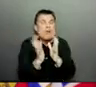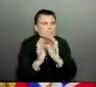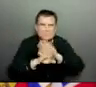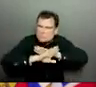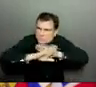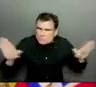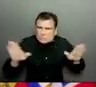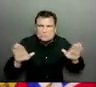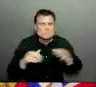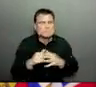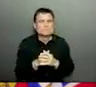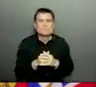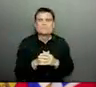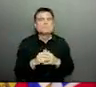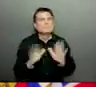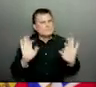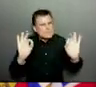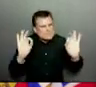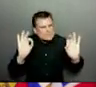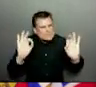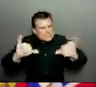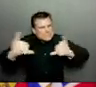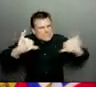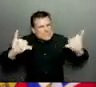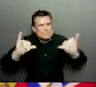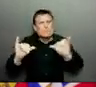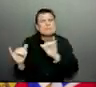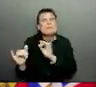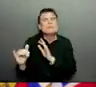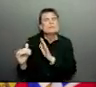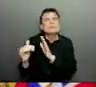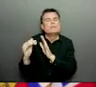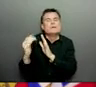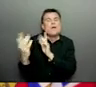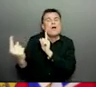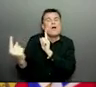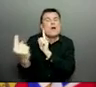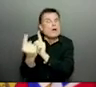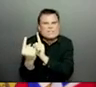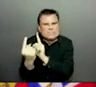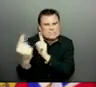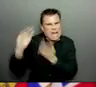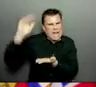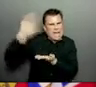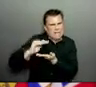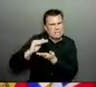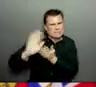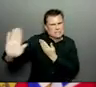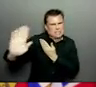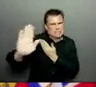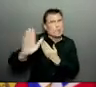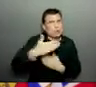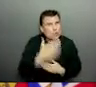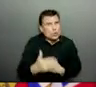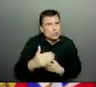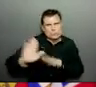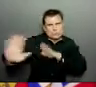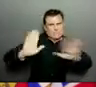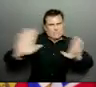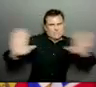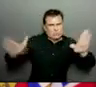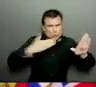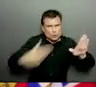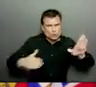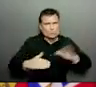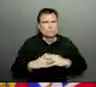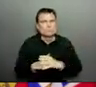have to remember that people getting sick today were in contact with others days ago as much as two weeks